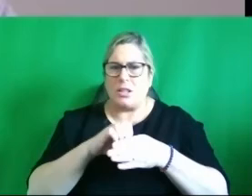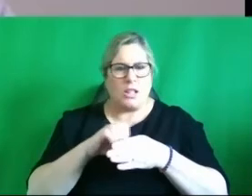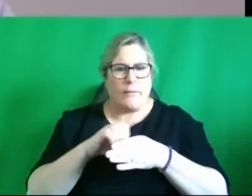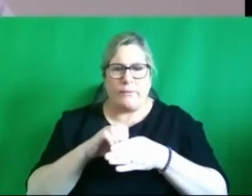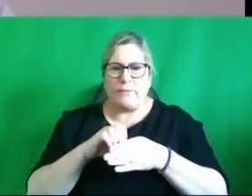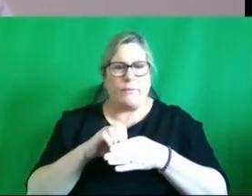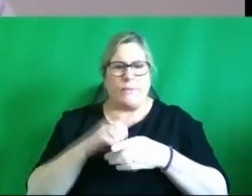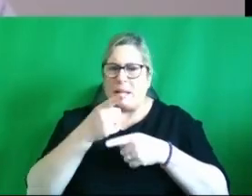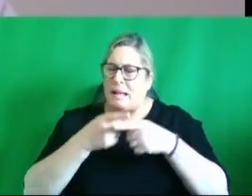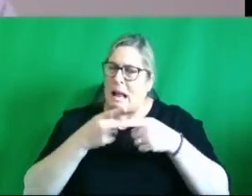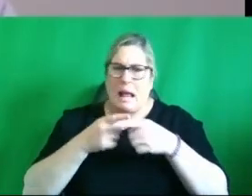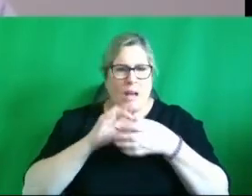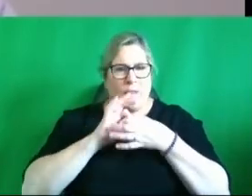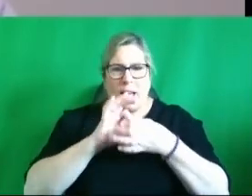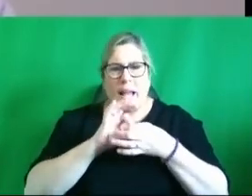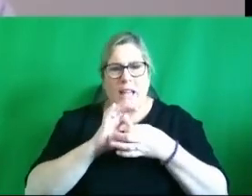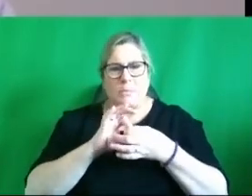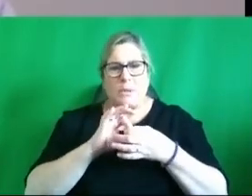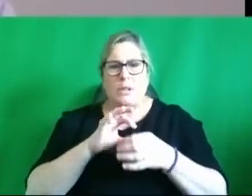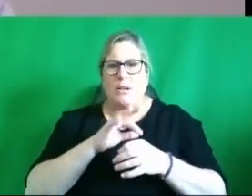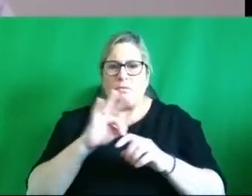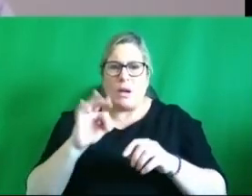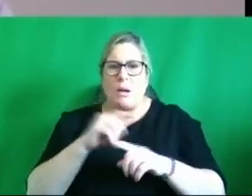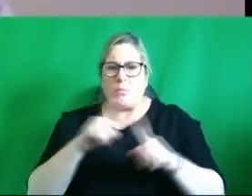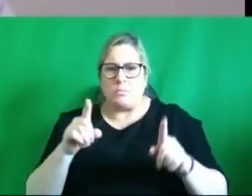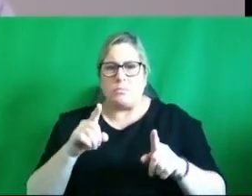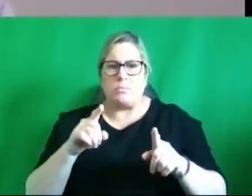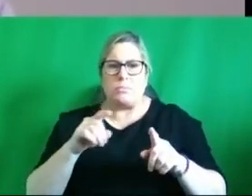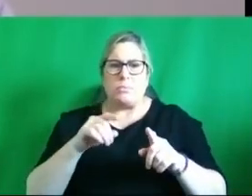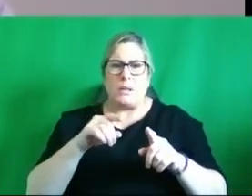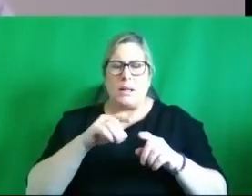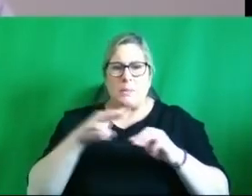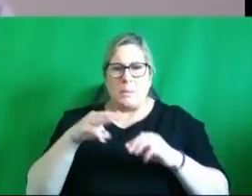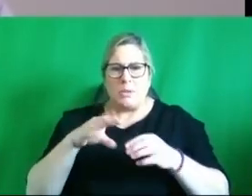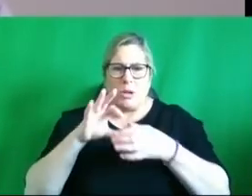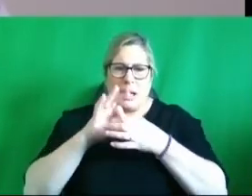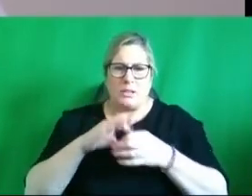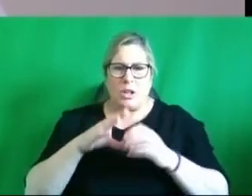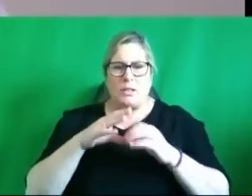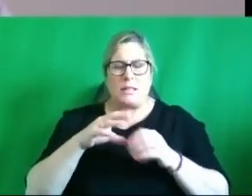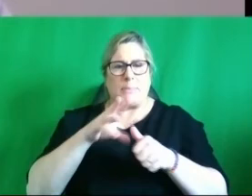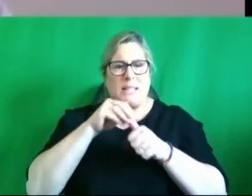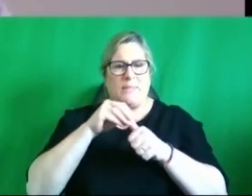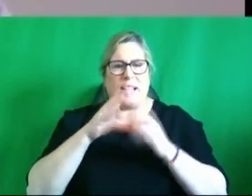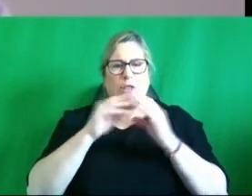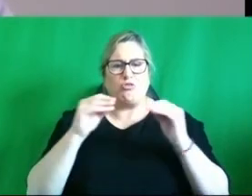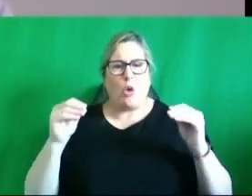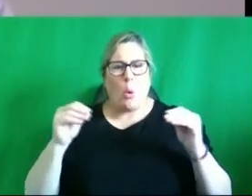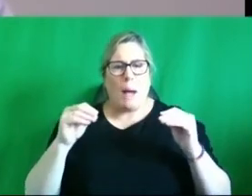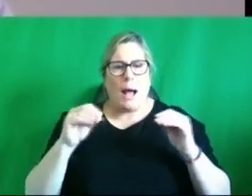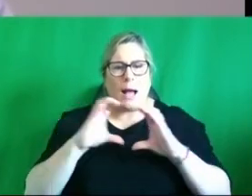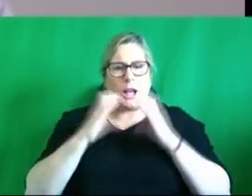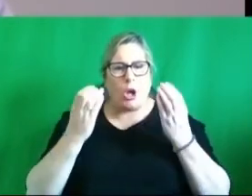the lack of engagement from uh those isolated communities especially roma communities for example and